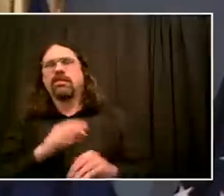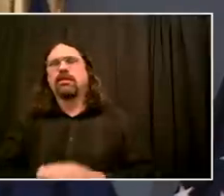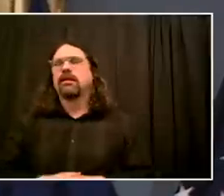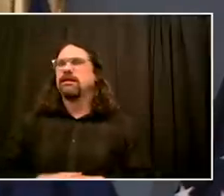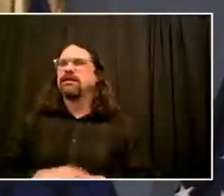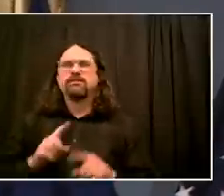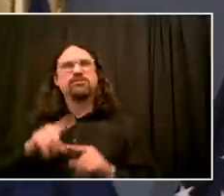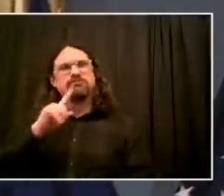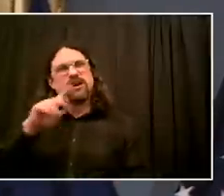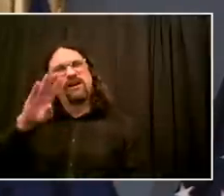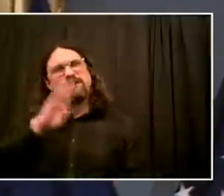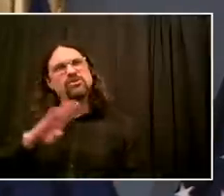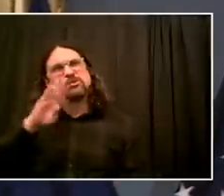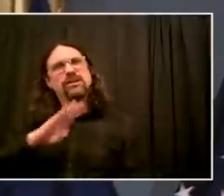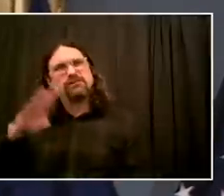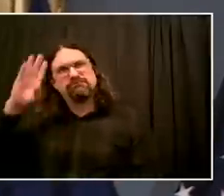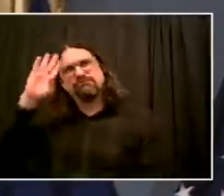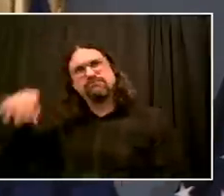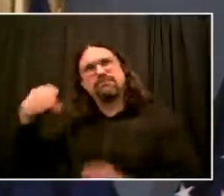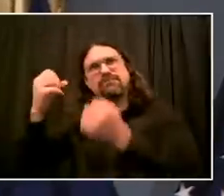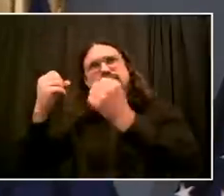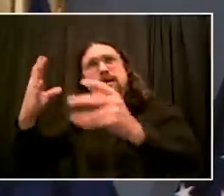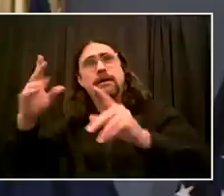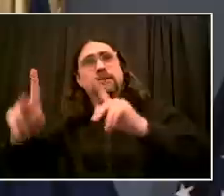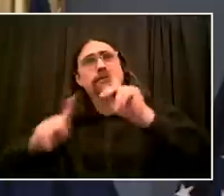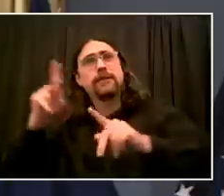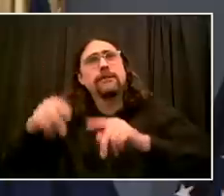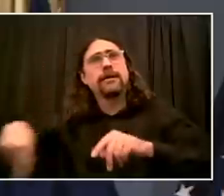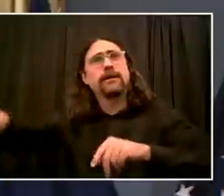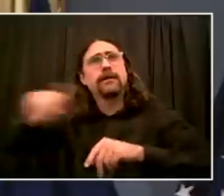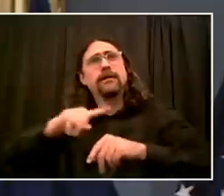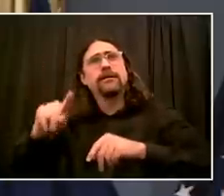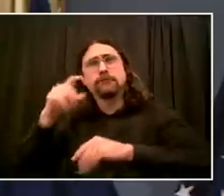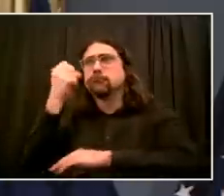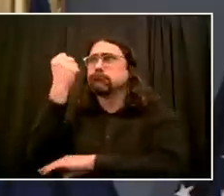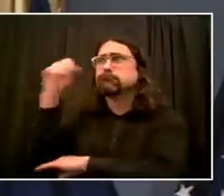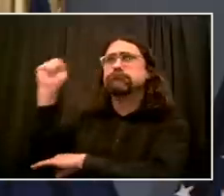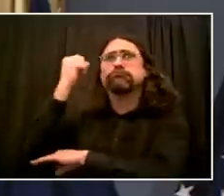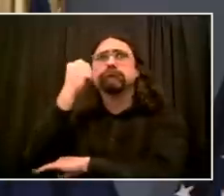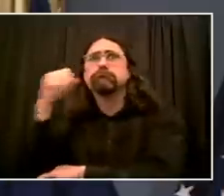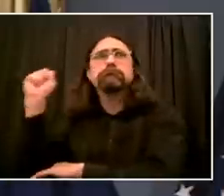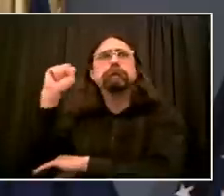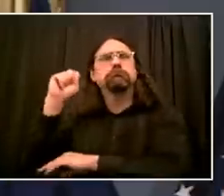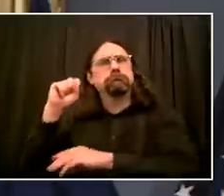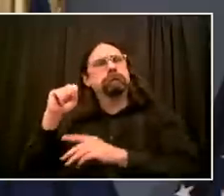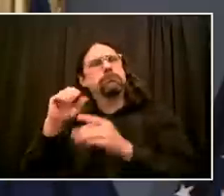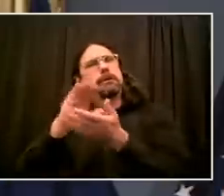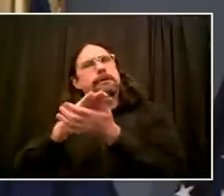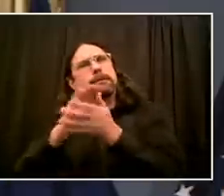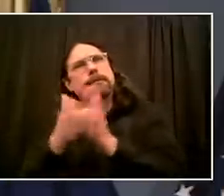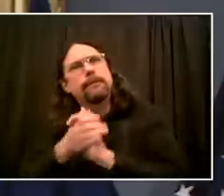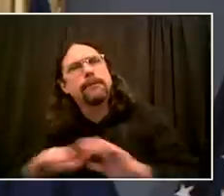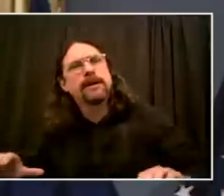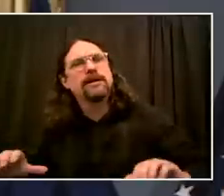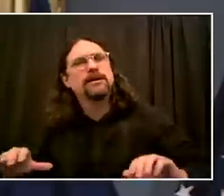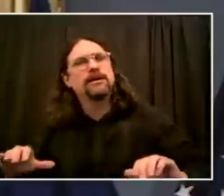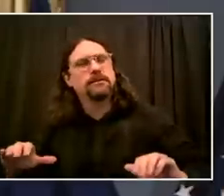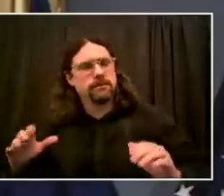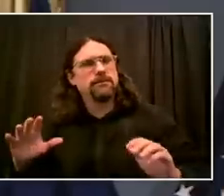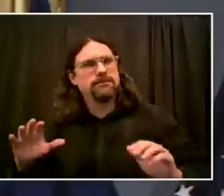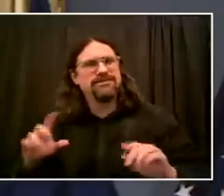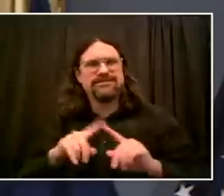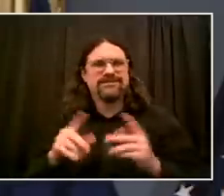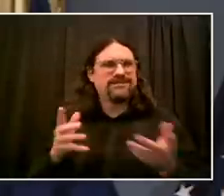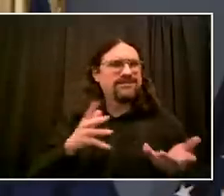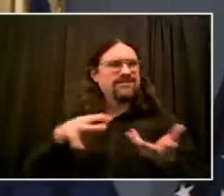need to change in this city and in this country. So I want to begin at the beginning. There is a reason that peaceful